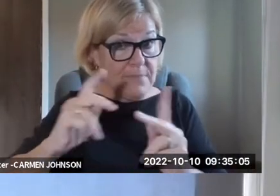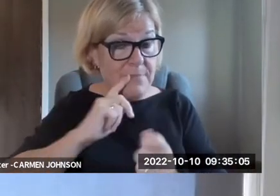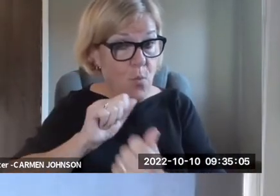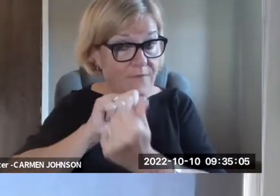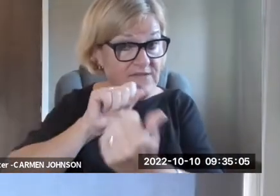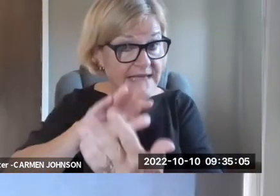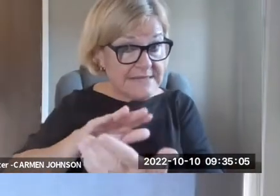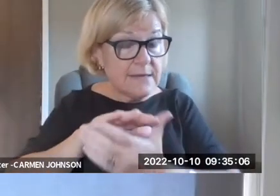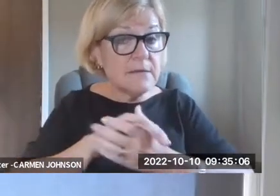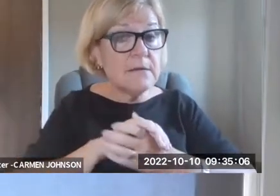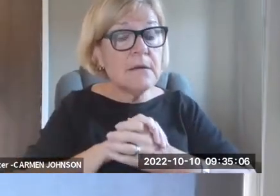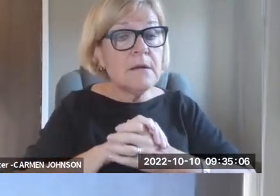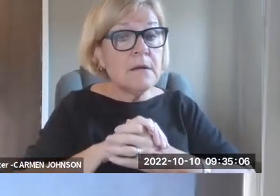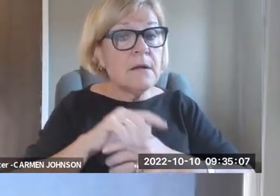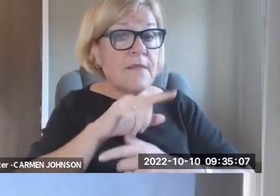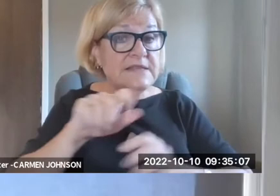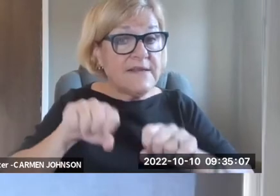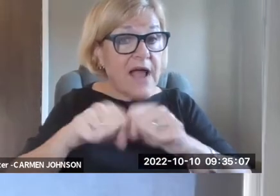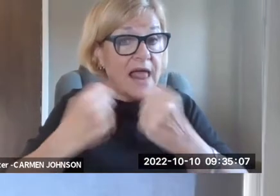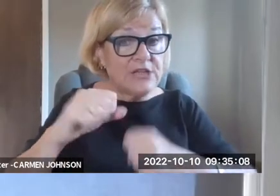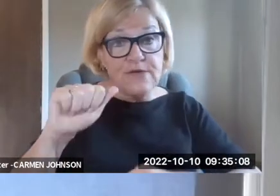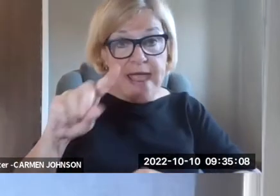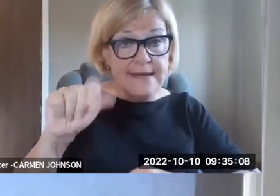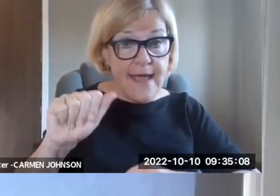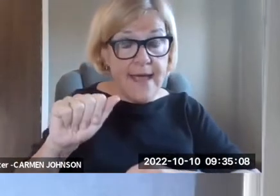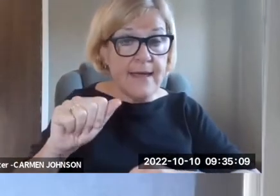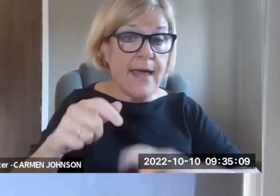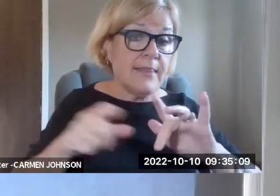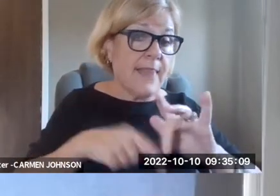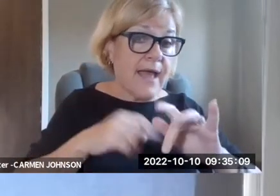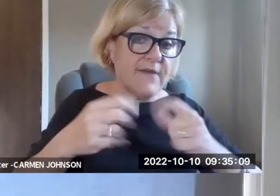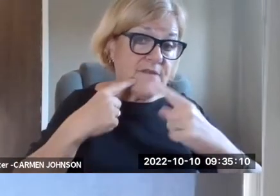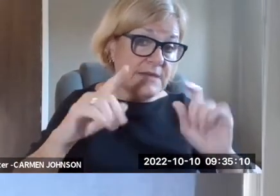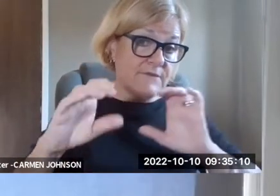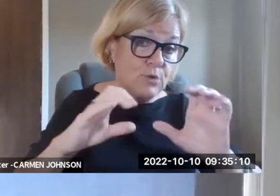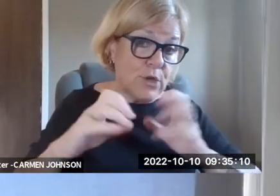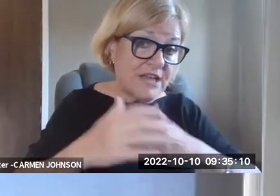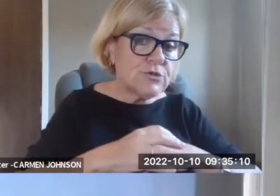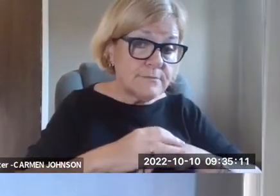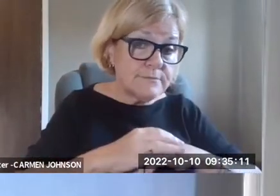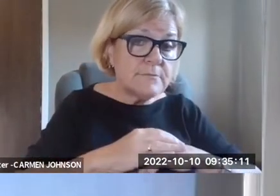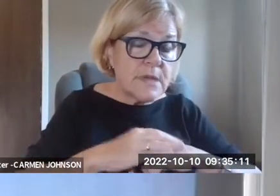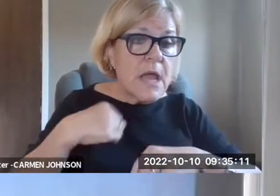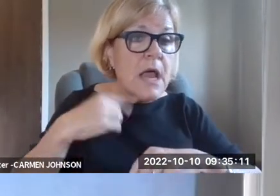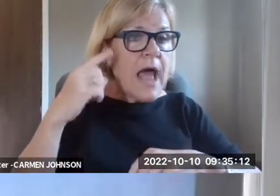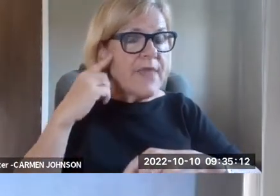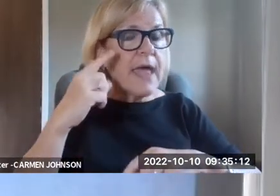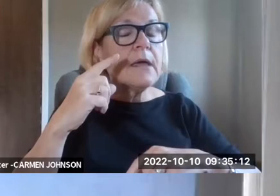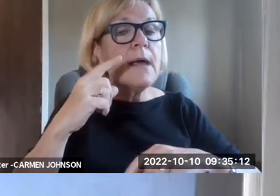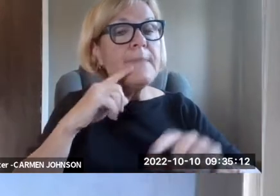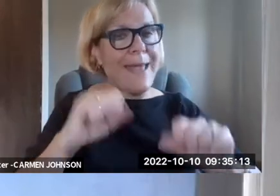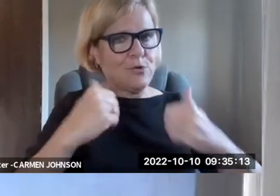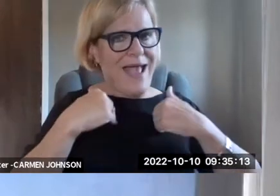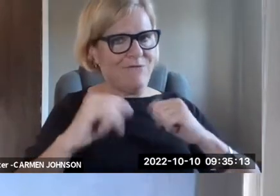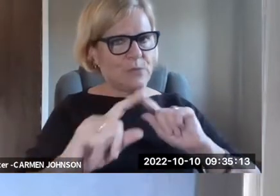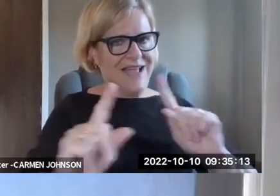uh, affected clients. So, you know, you start with a conversation with incarcerated people who are facing, um, these violations of